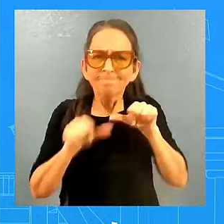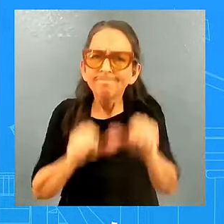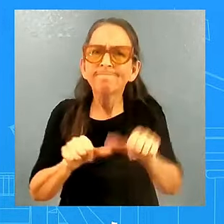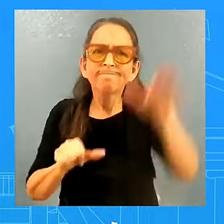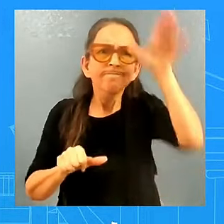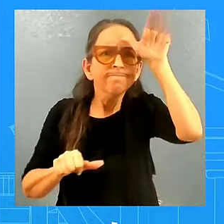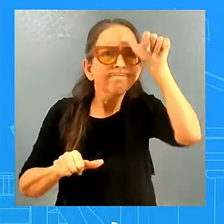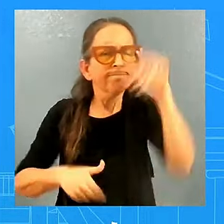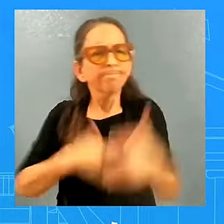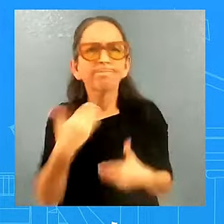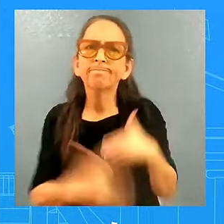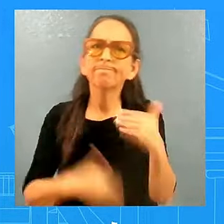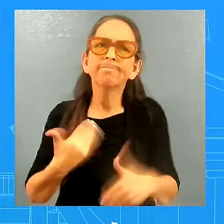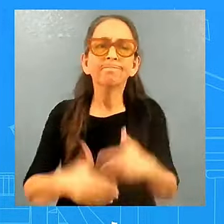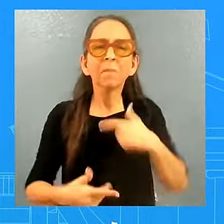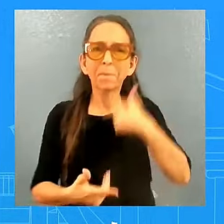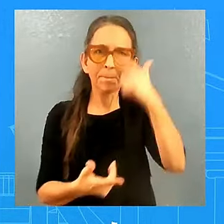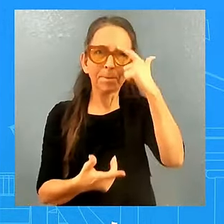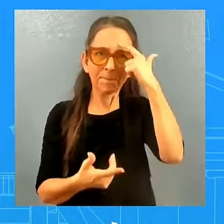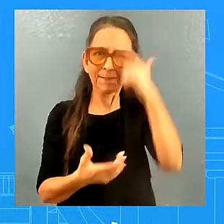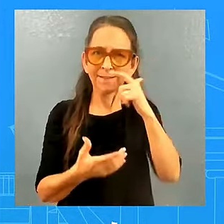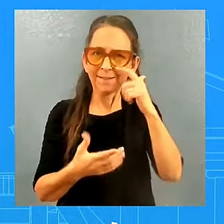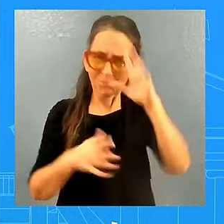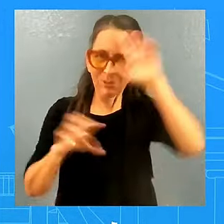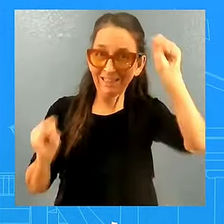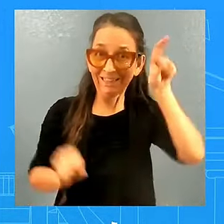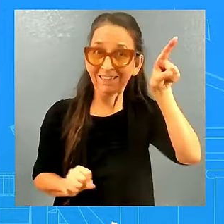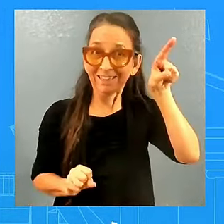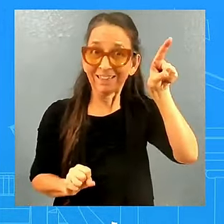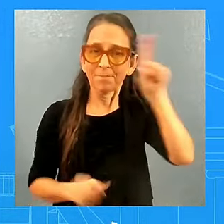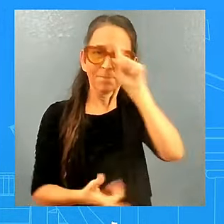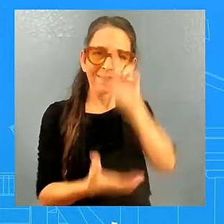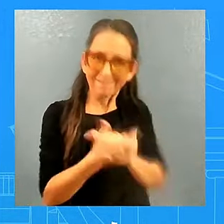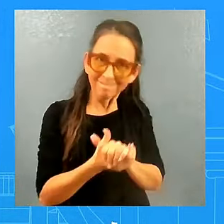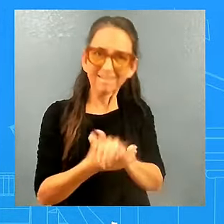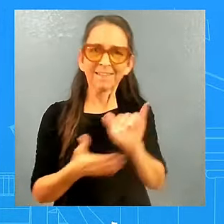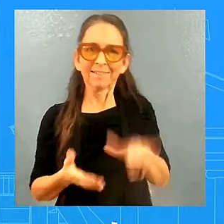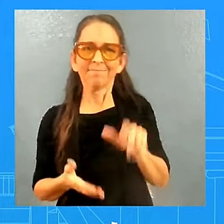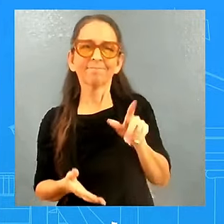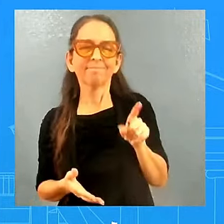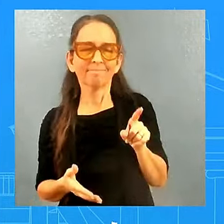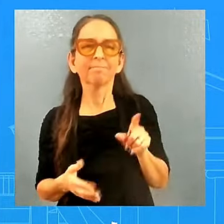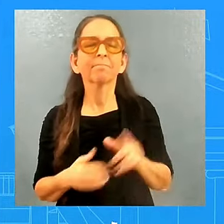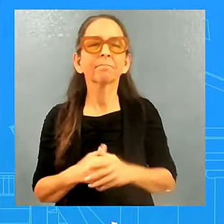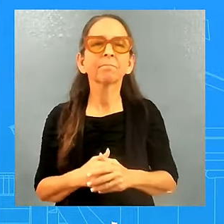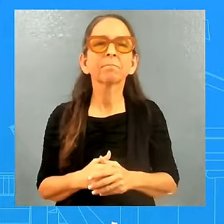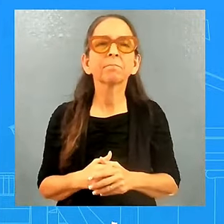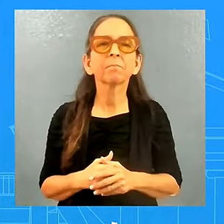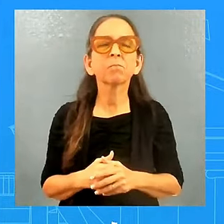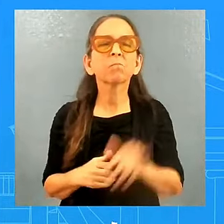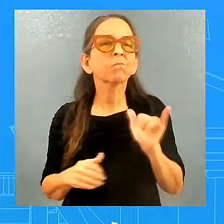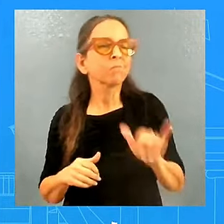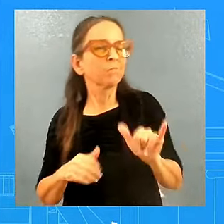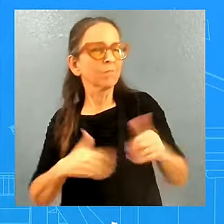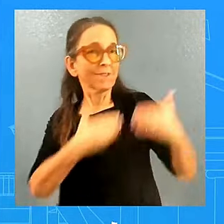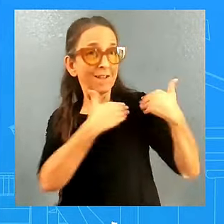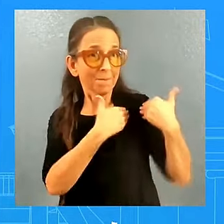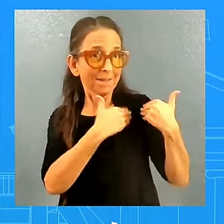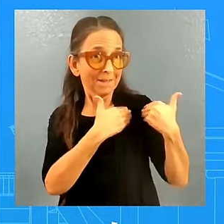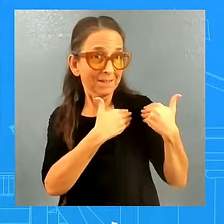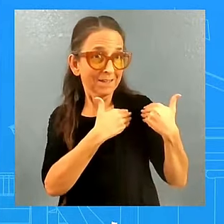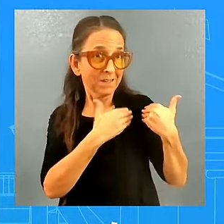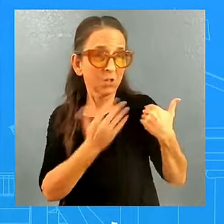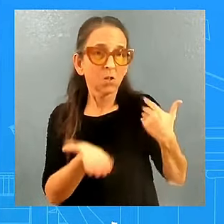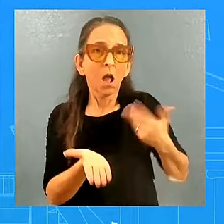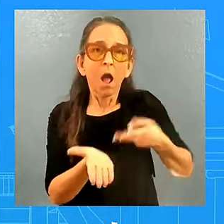as you asked me about the threat to democracy, believes in being an obligation to be honest to the American people. And we cannot